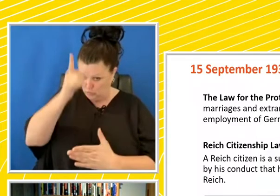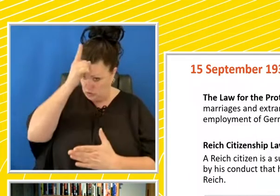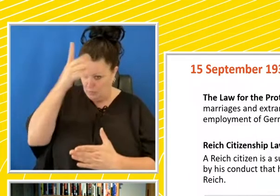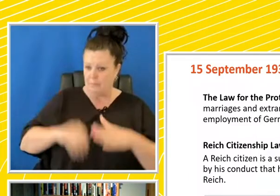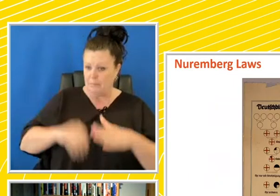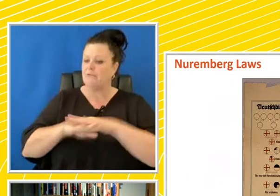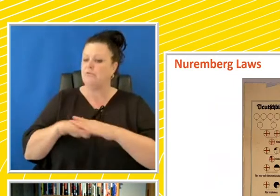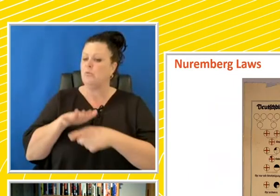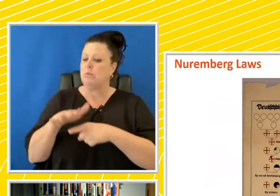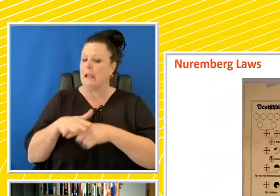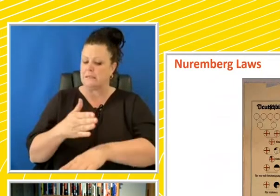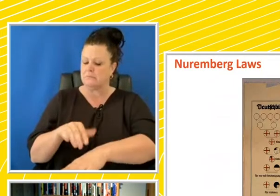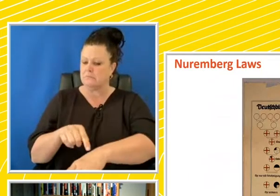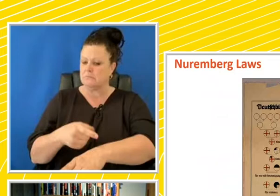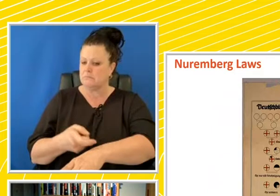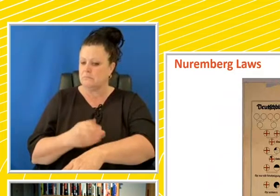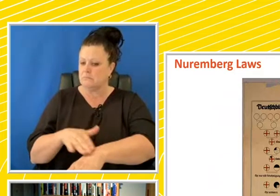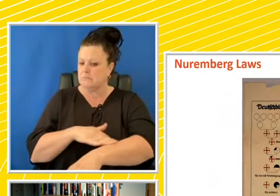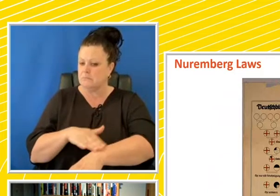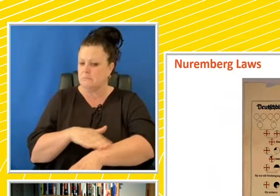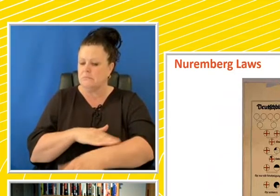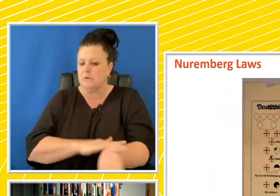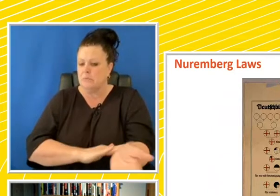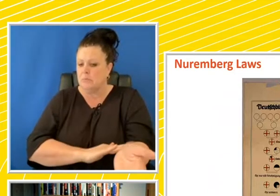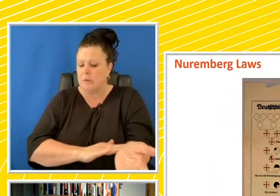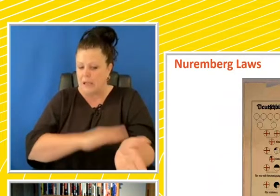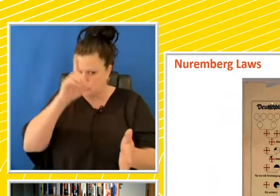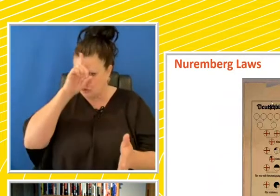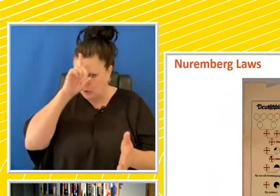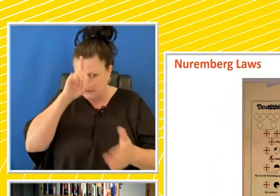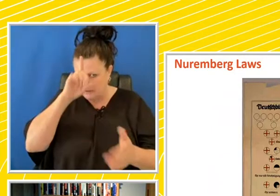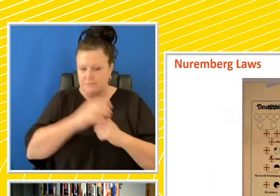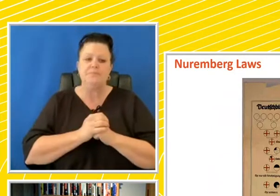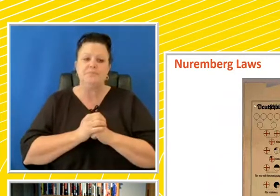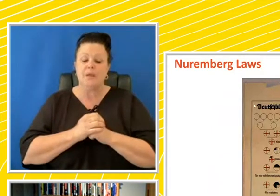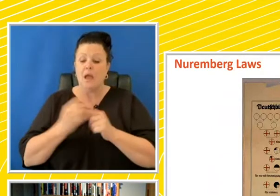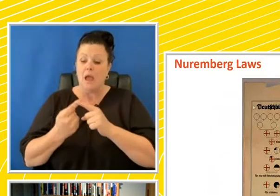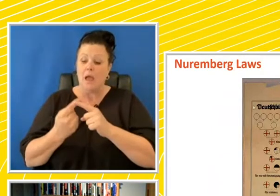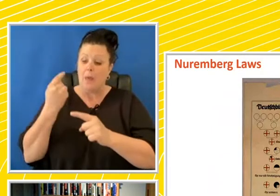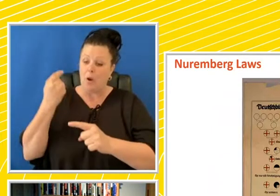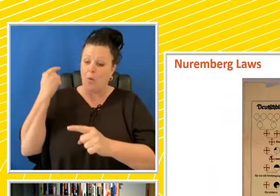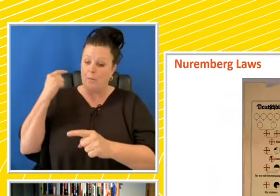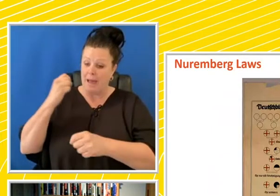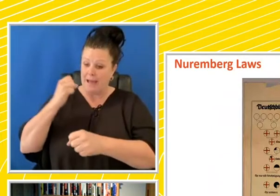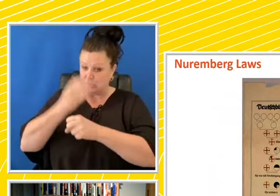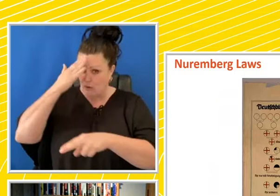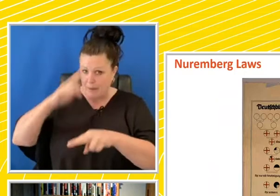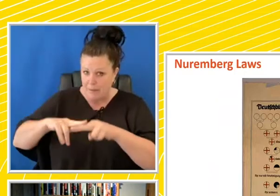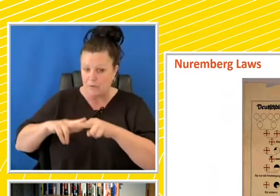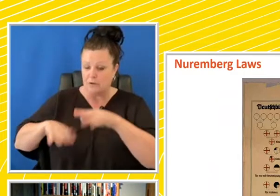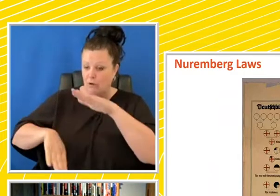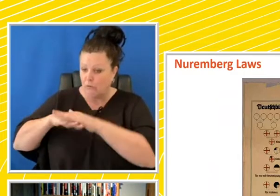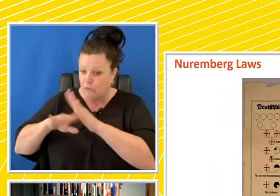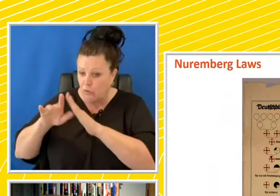racial purity. And looking back at the grandparents, so this is Deutsch blood, full-blooded,